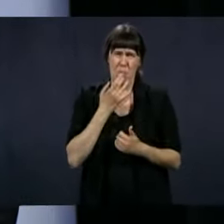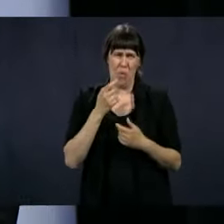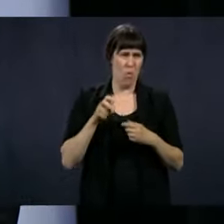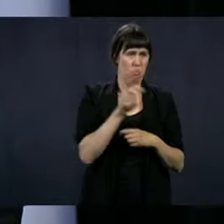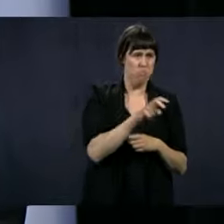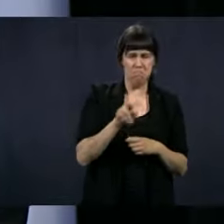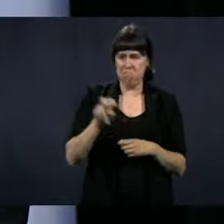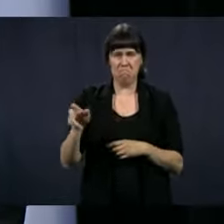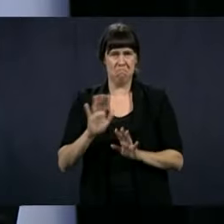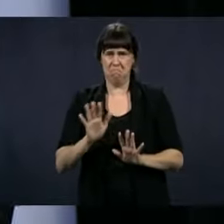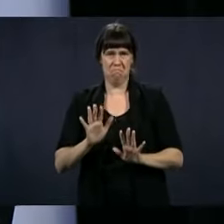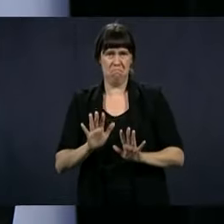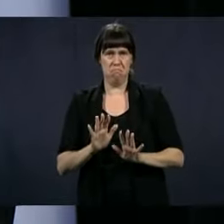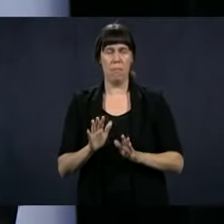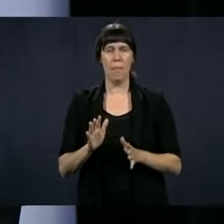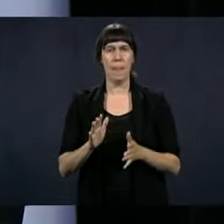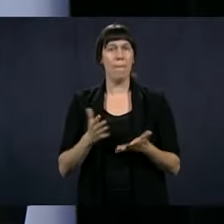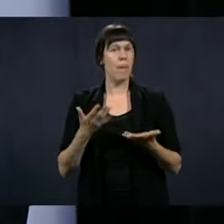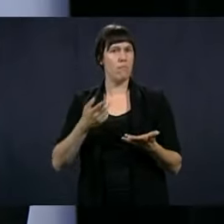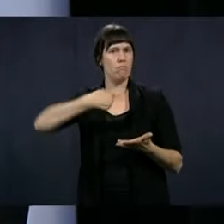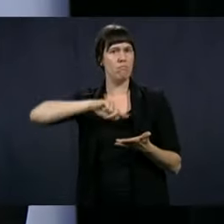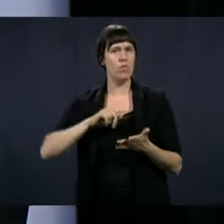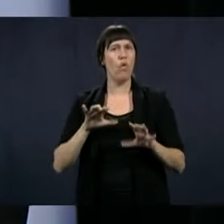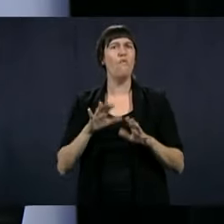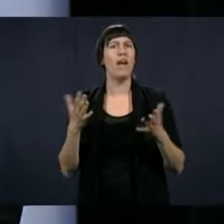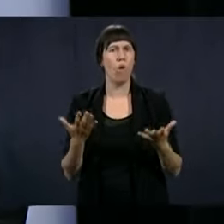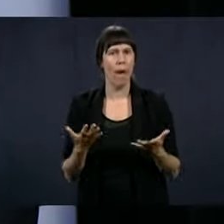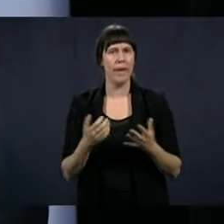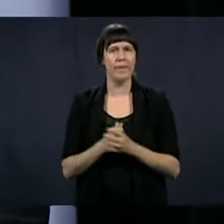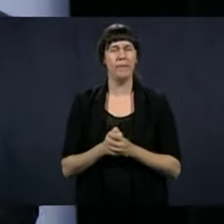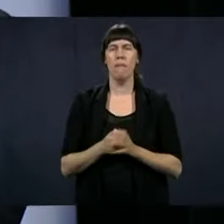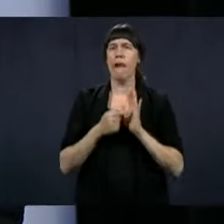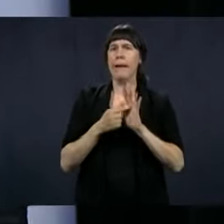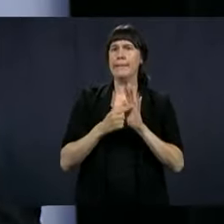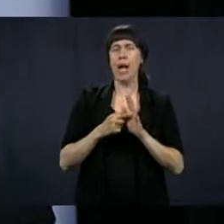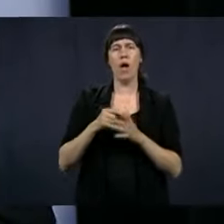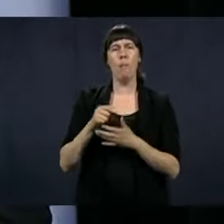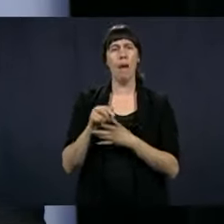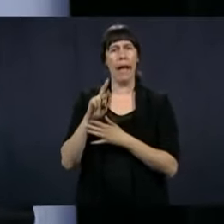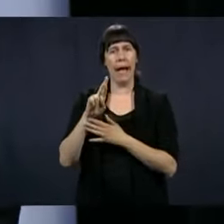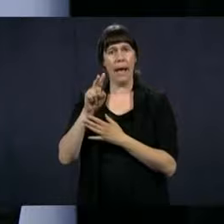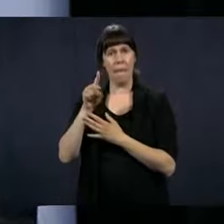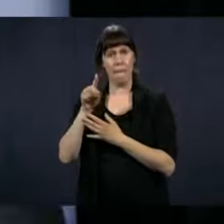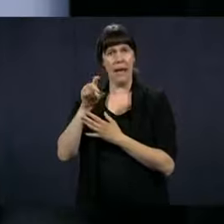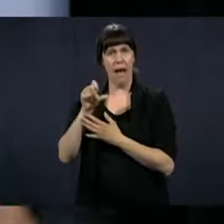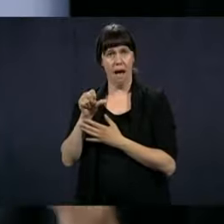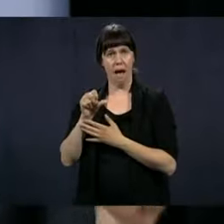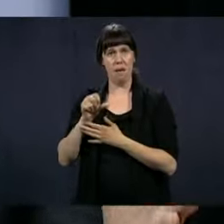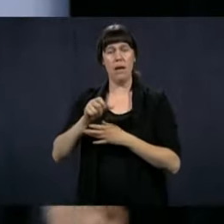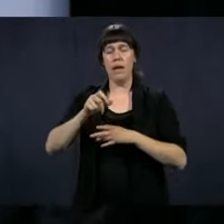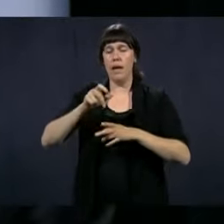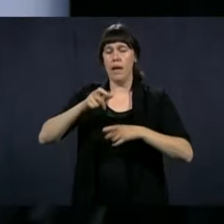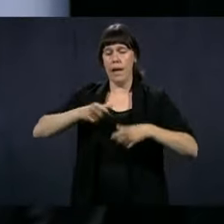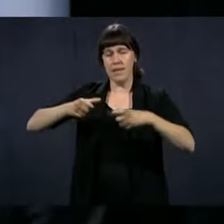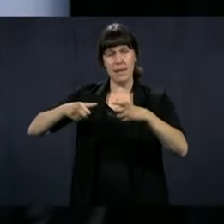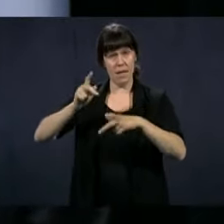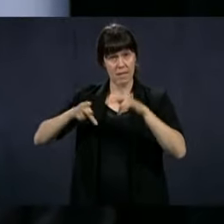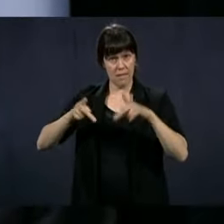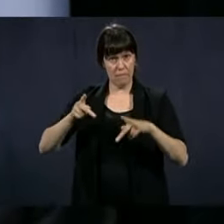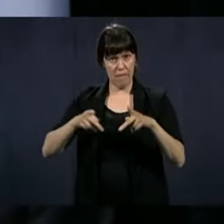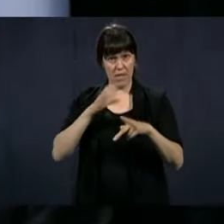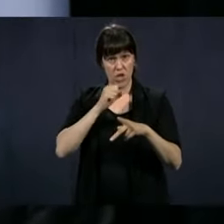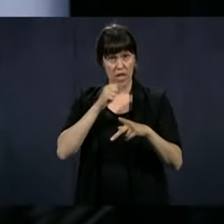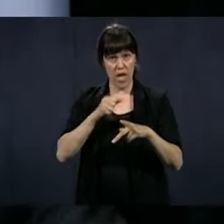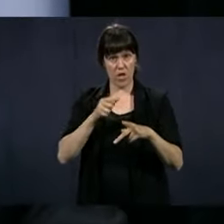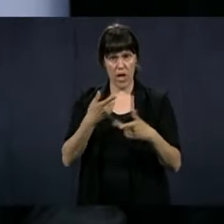losing autonomy. So do we offer the same services in RPAs or do we force somehow